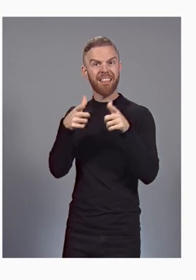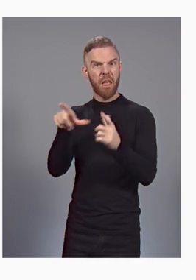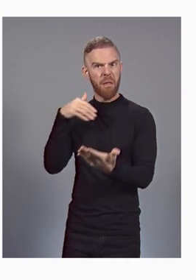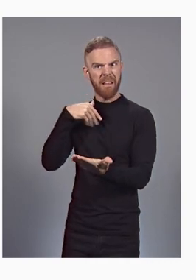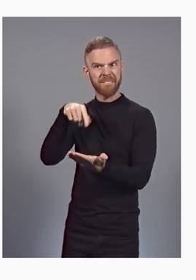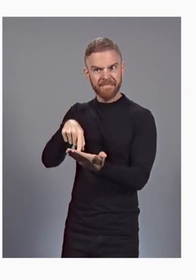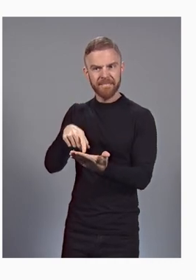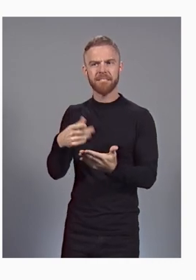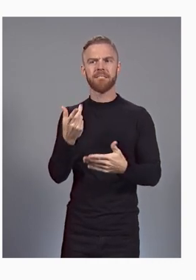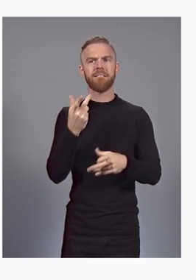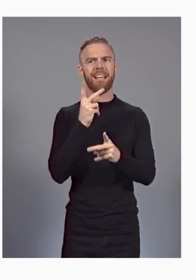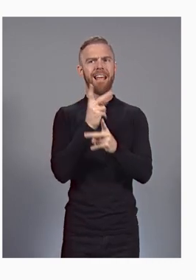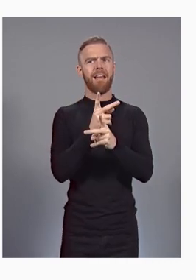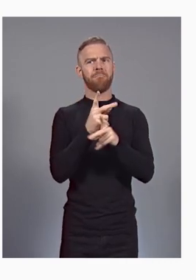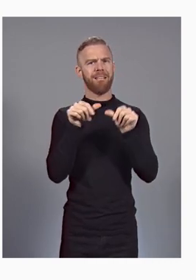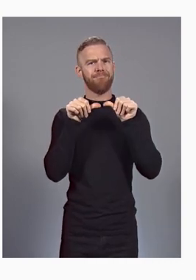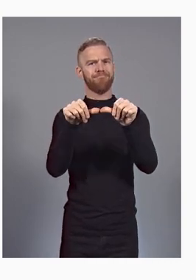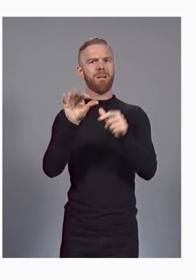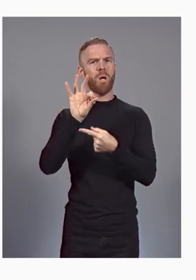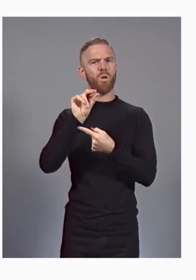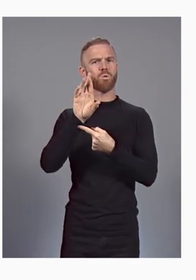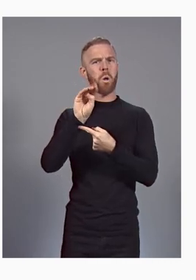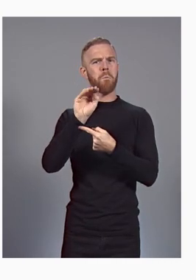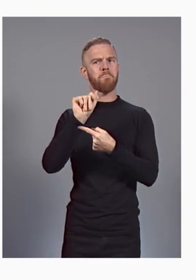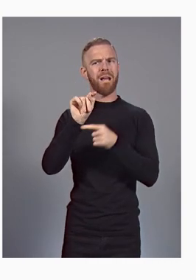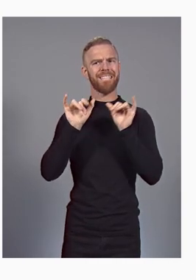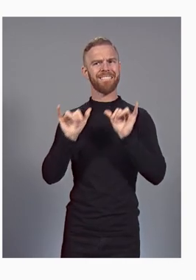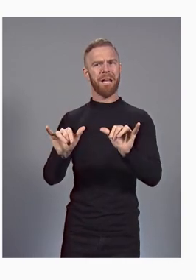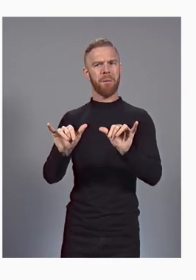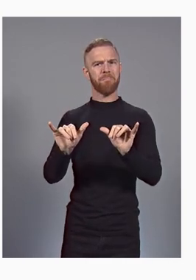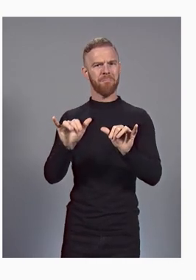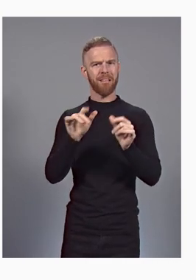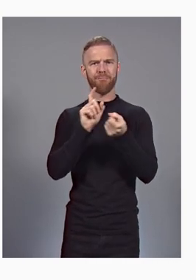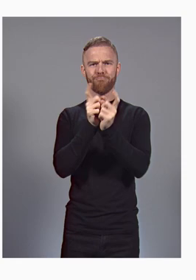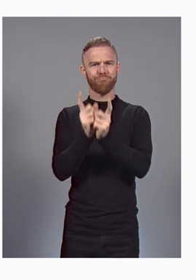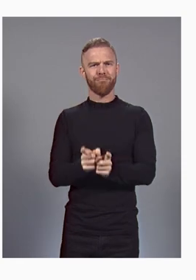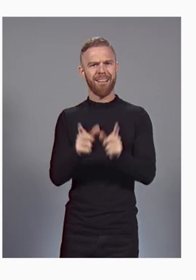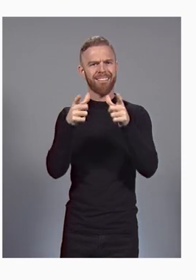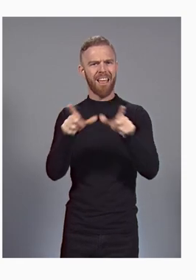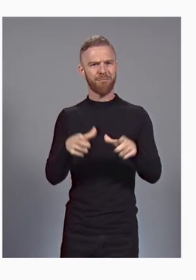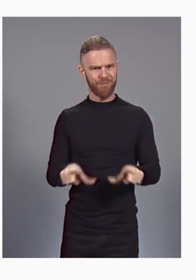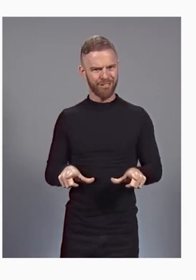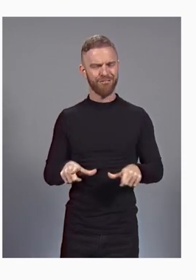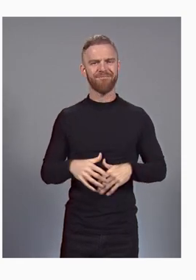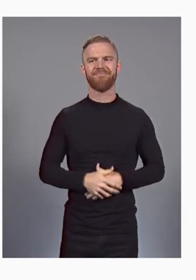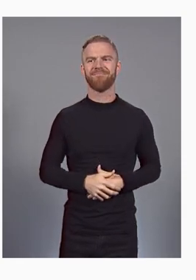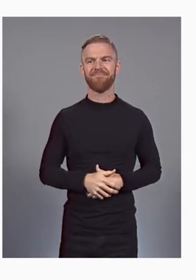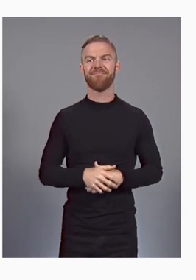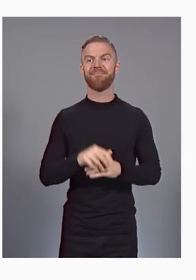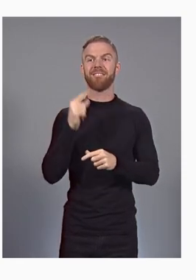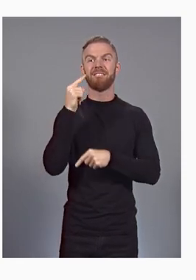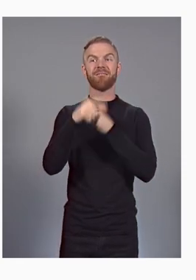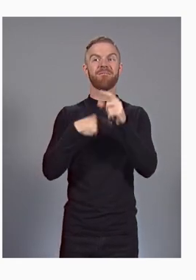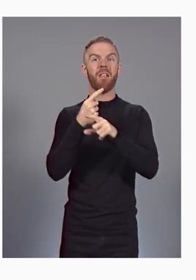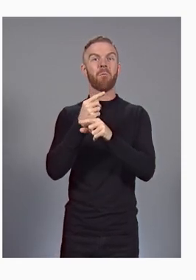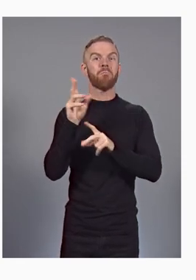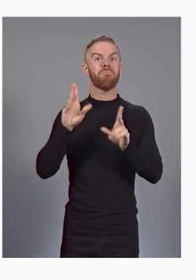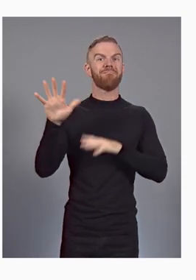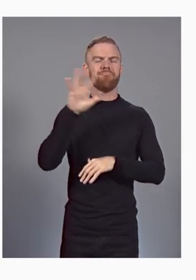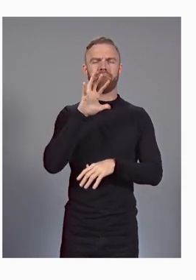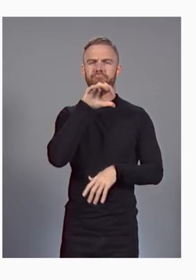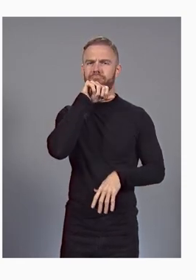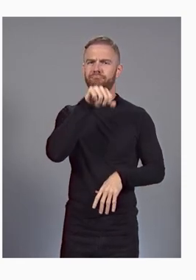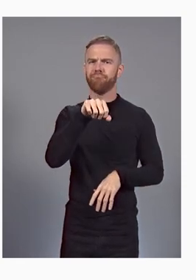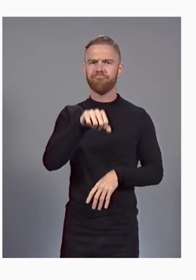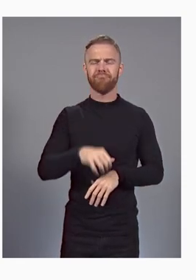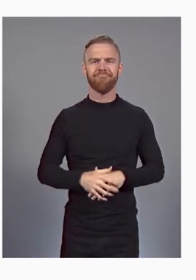and formatting, enabling researchers to share their findings with global audiences, helps providers of goods